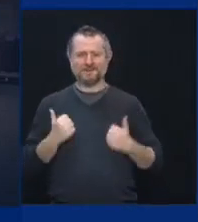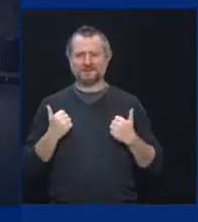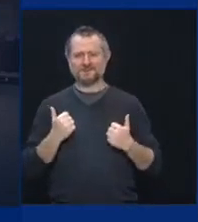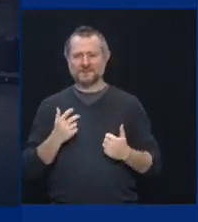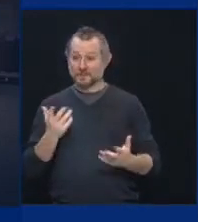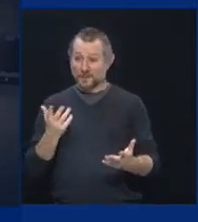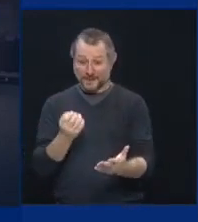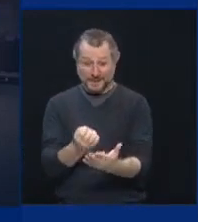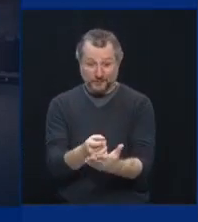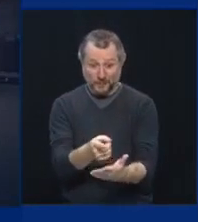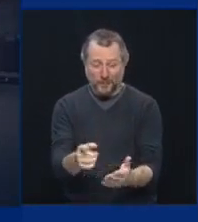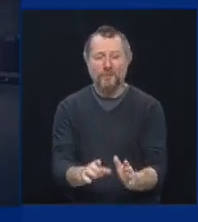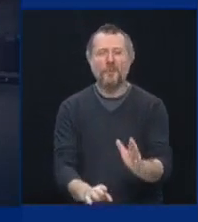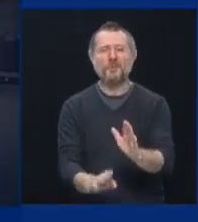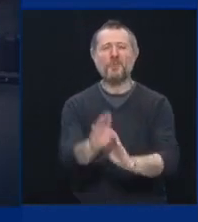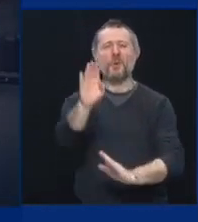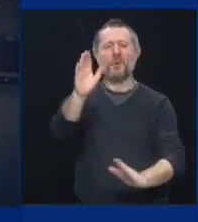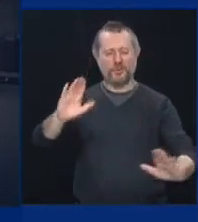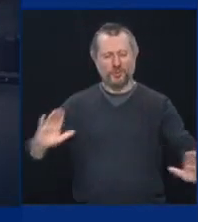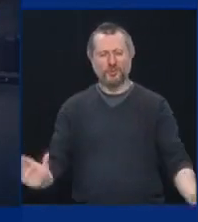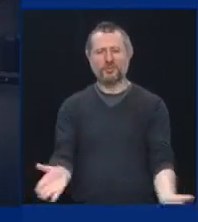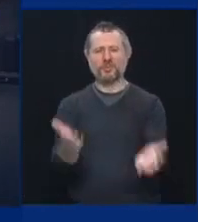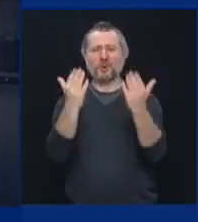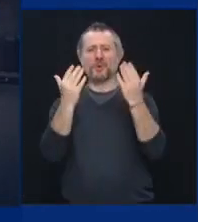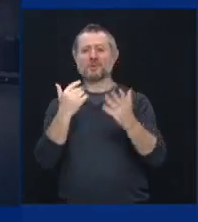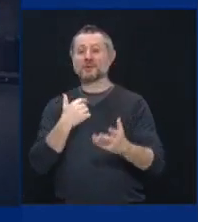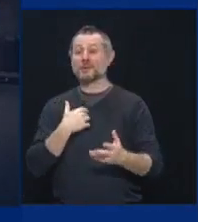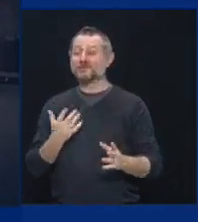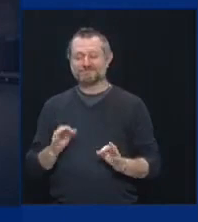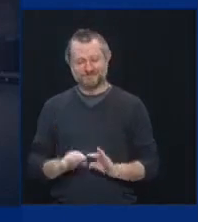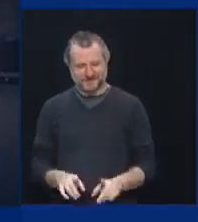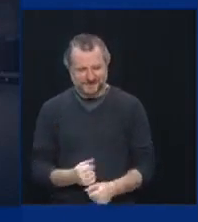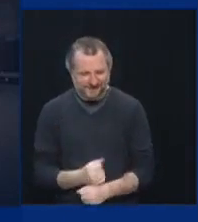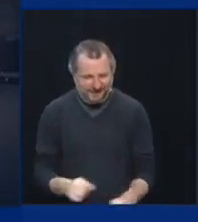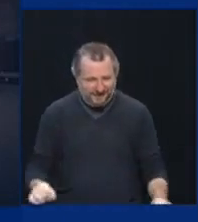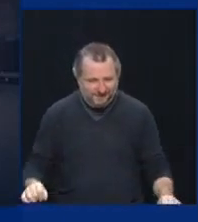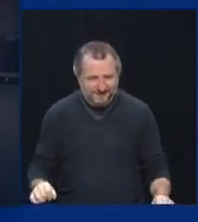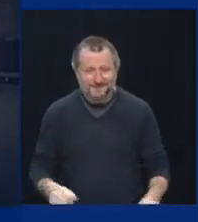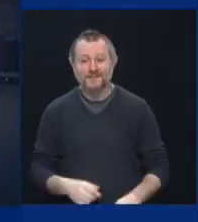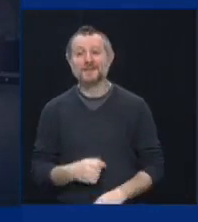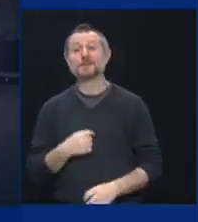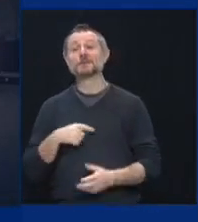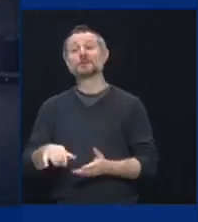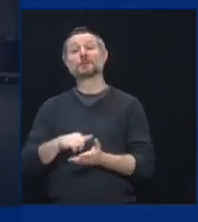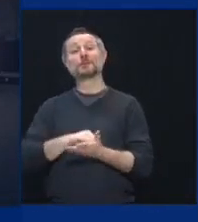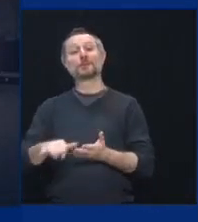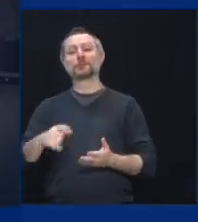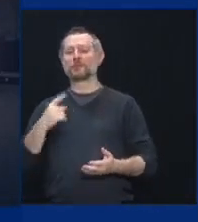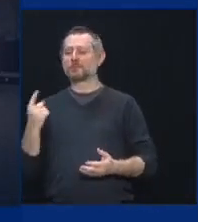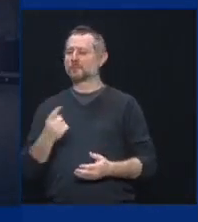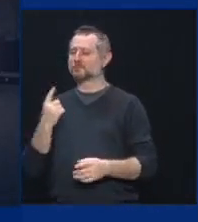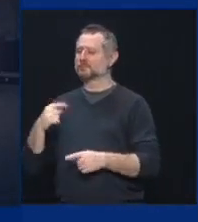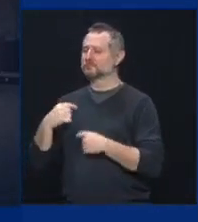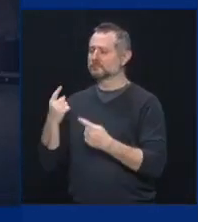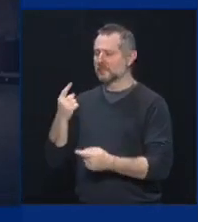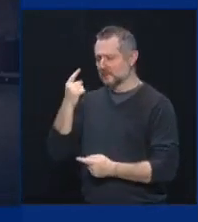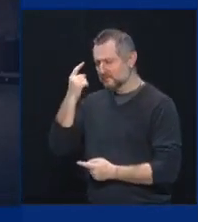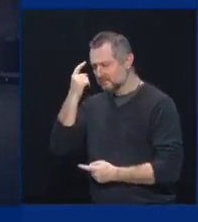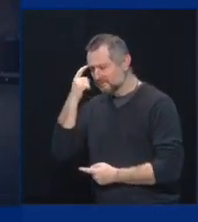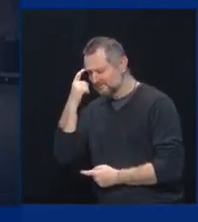because it is safe. It is safe. New York has always been smart and safe all through this.